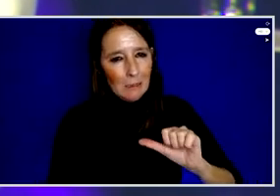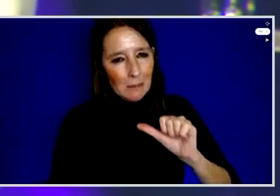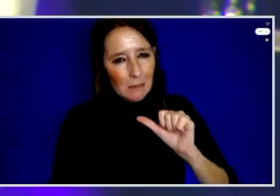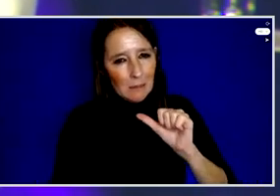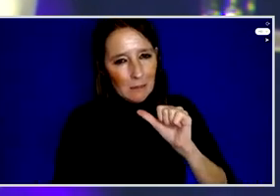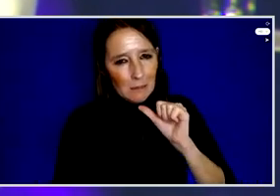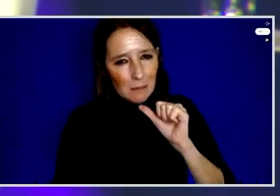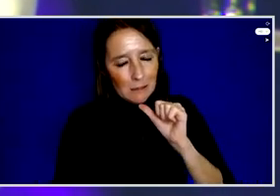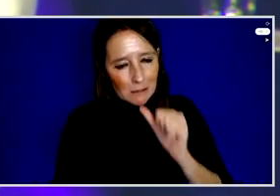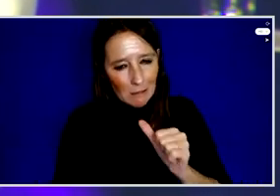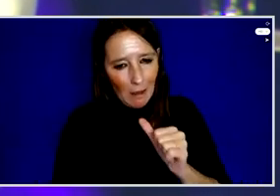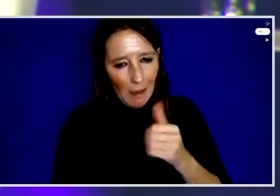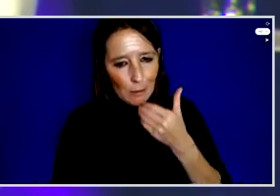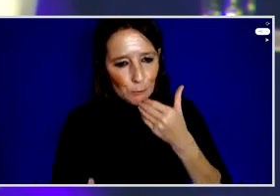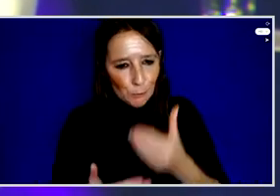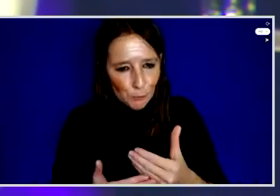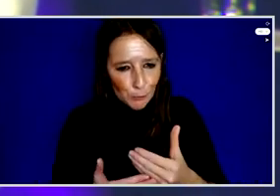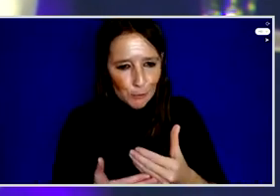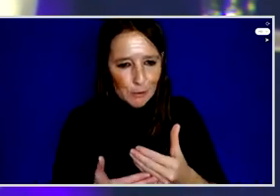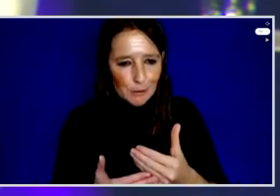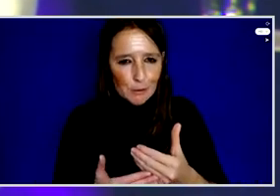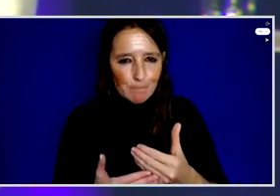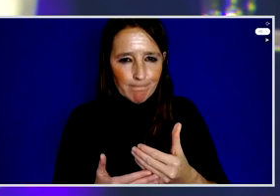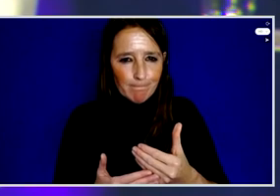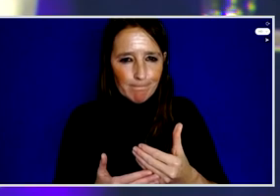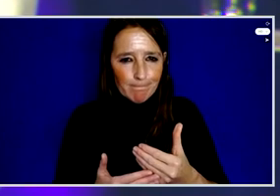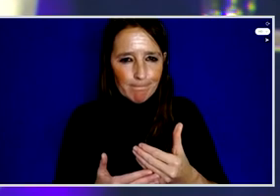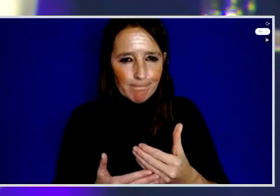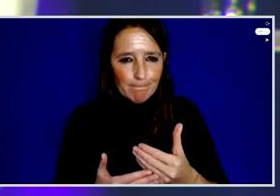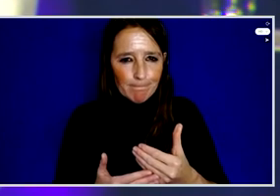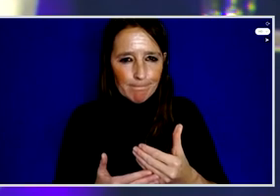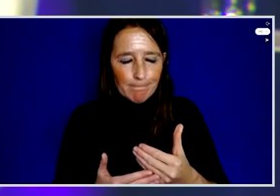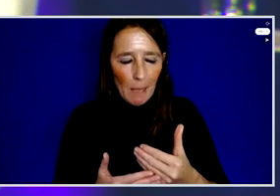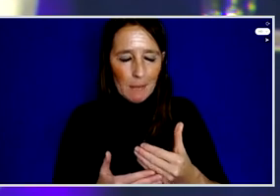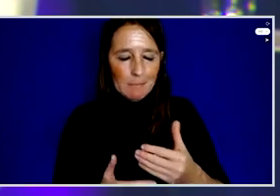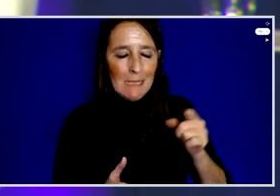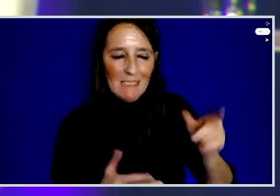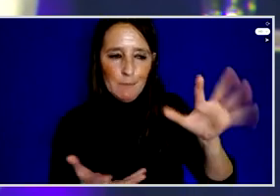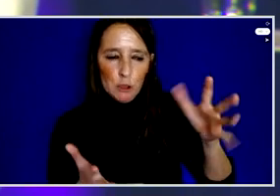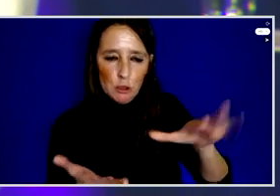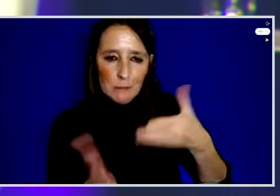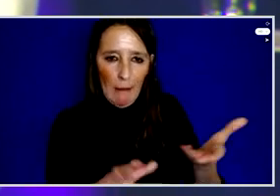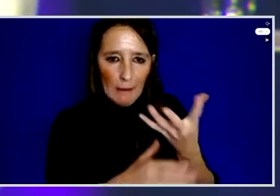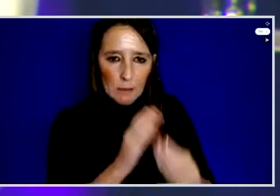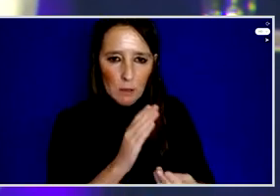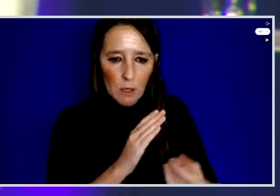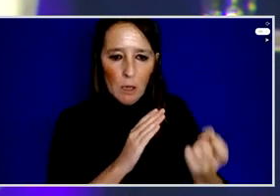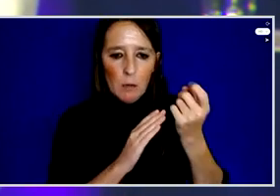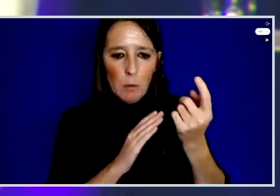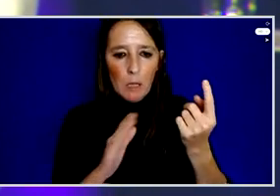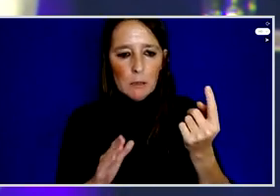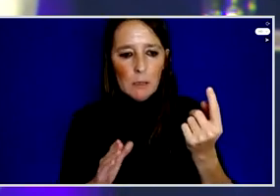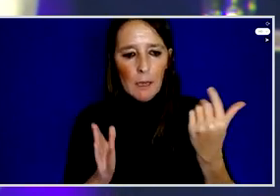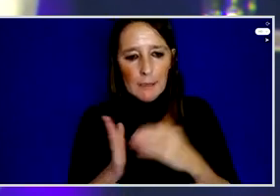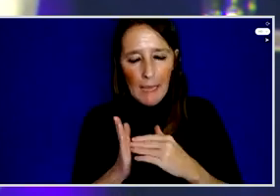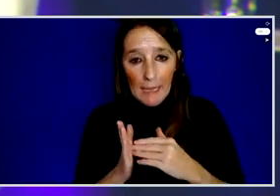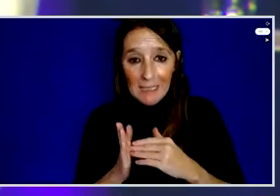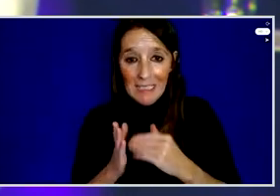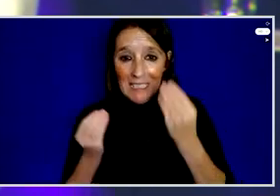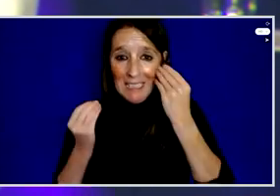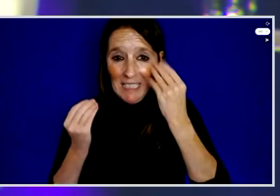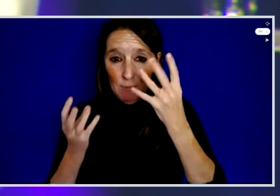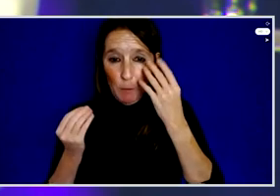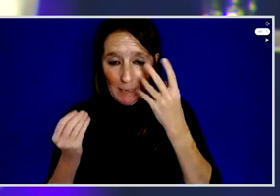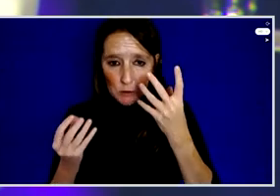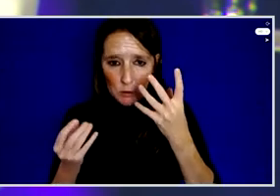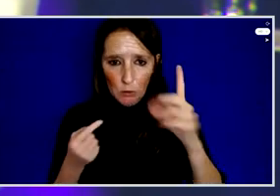because he has right but again the information ministry didn't give me the card so when you're